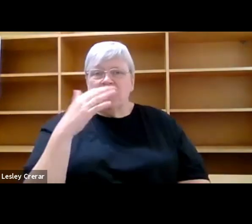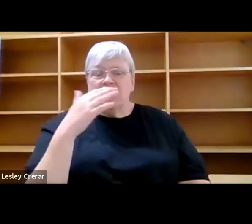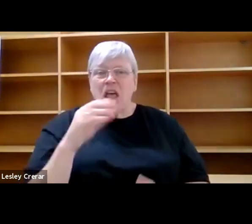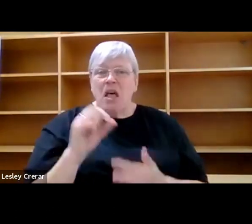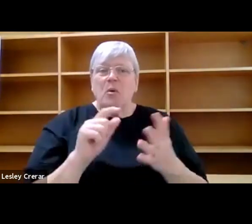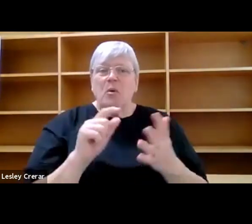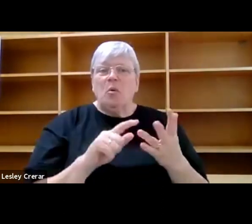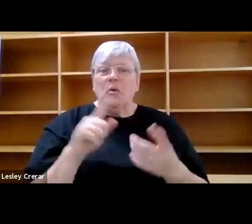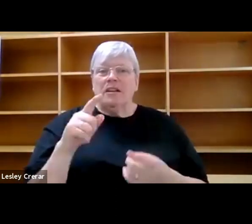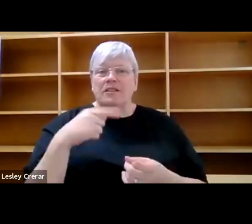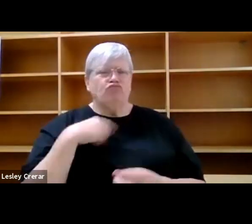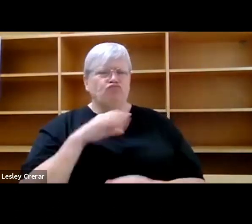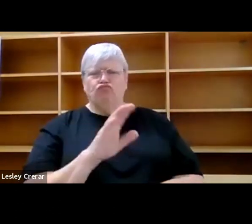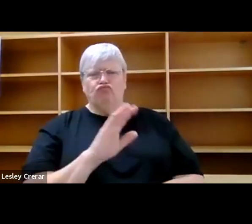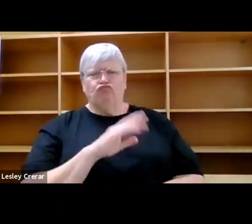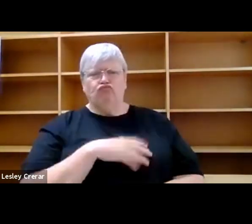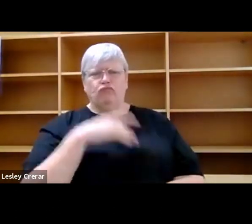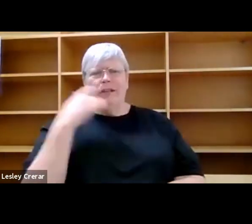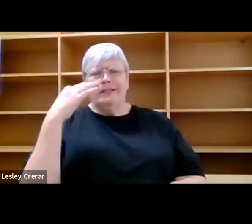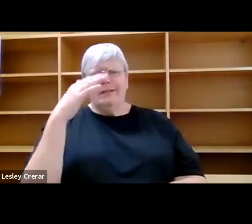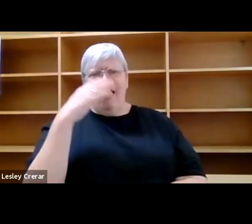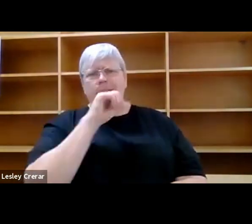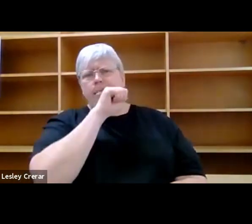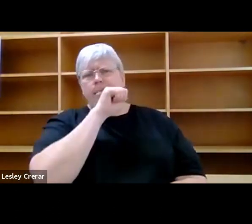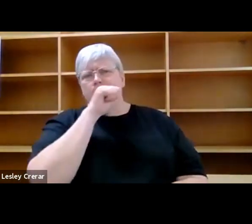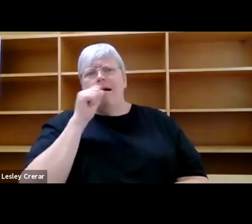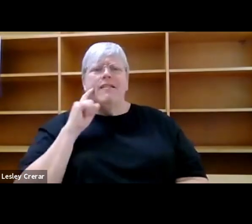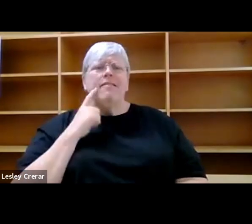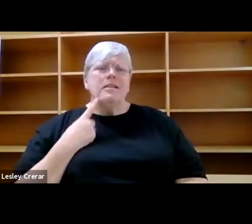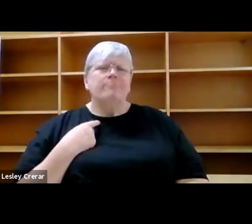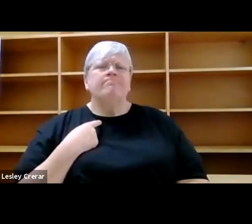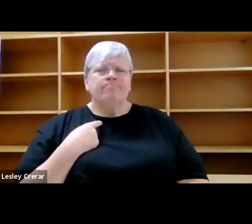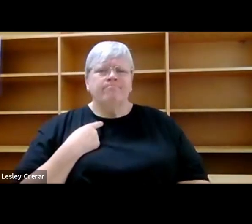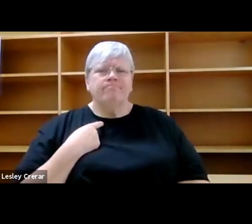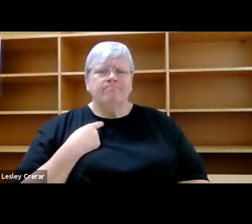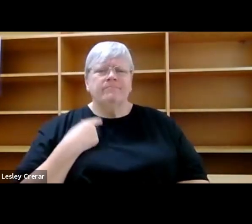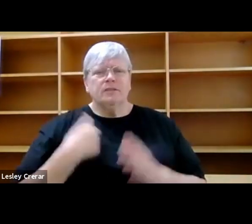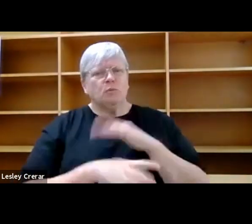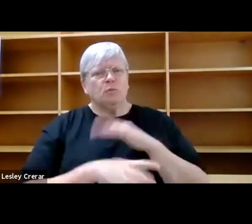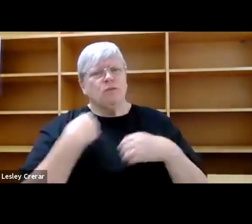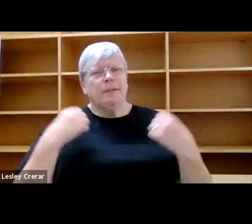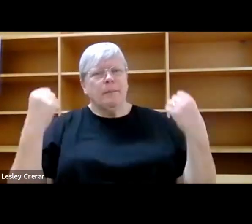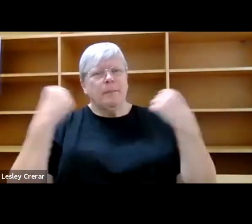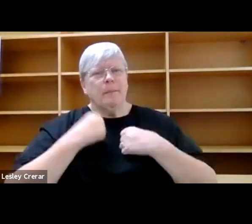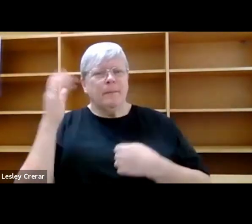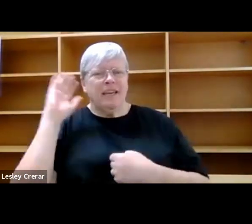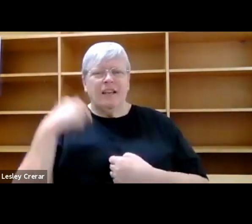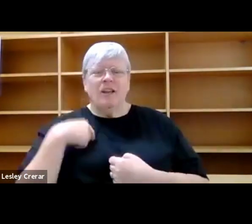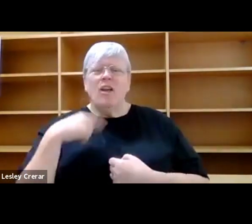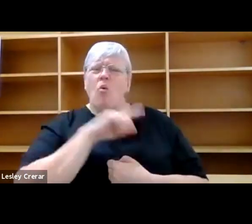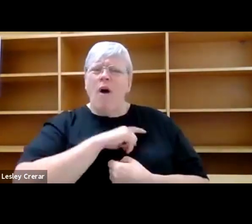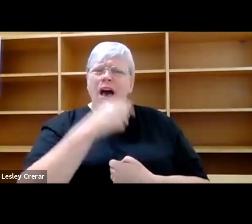It smells delicious, she would reply, tucking me into bed. Then why is it called stinky tofu?